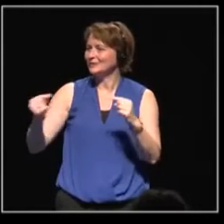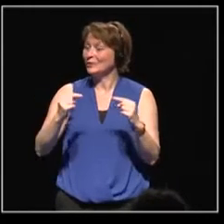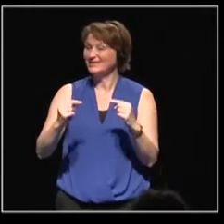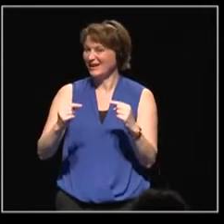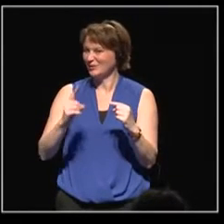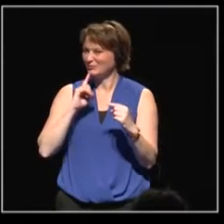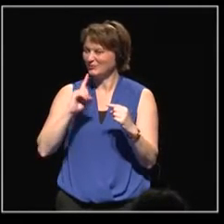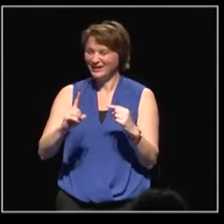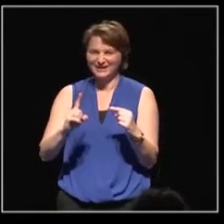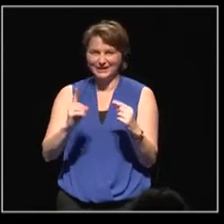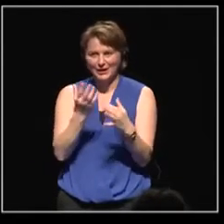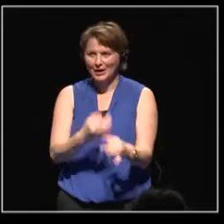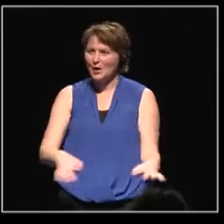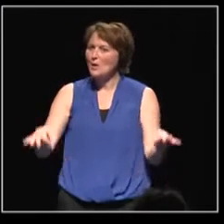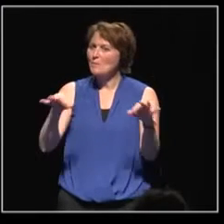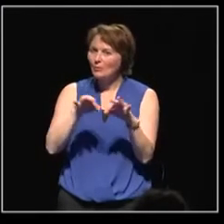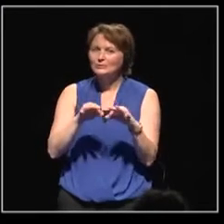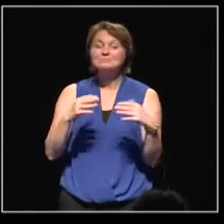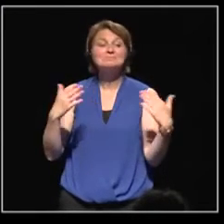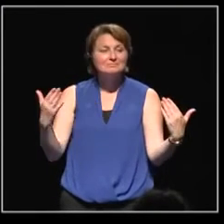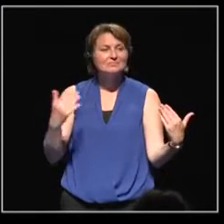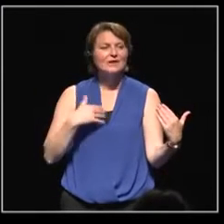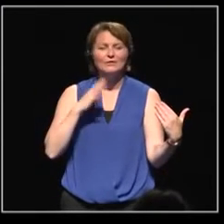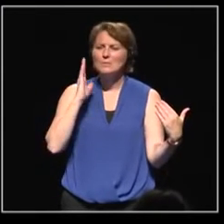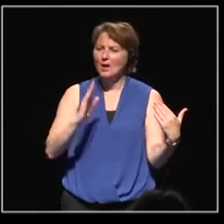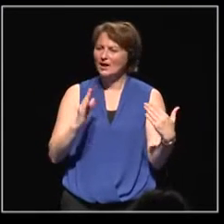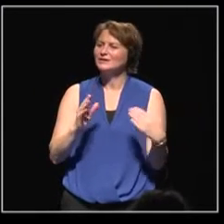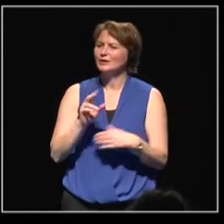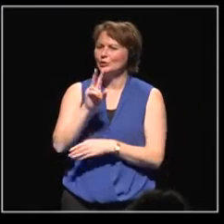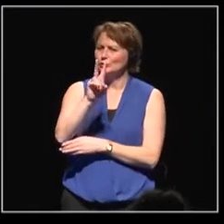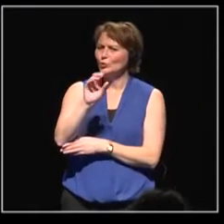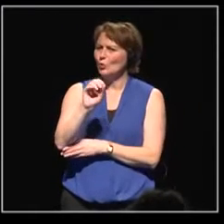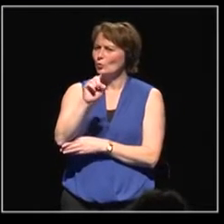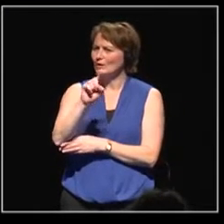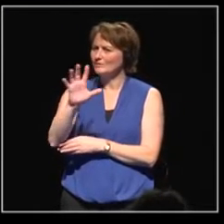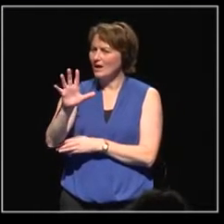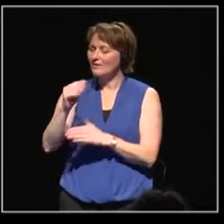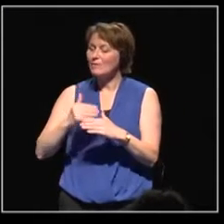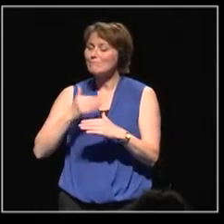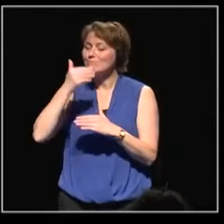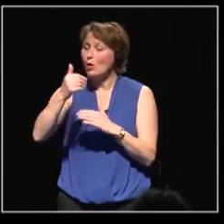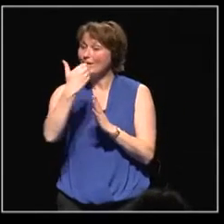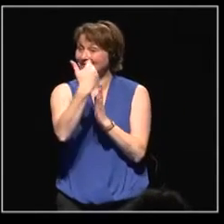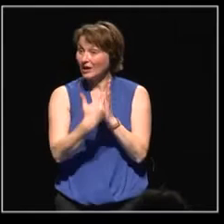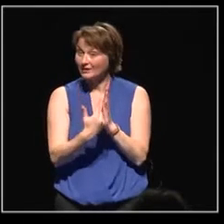line when it is a question of implementing the post-2015 agenda, as well as implementing